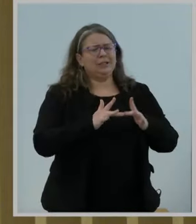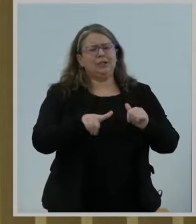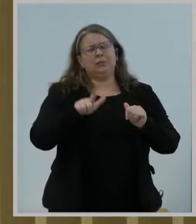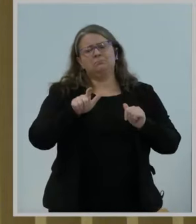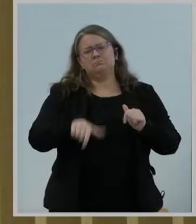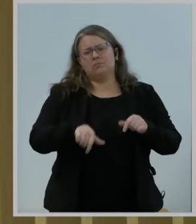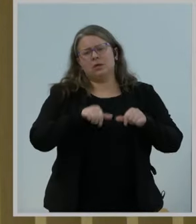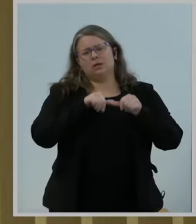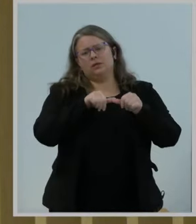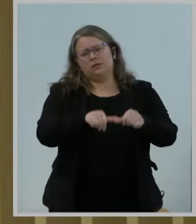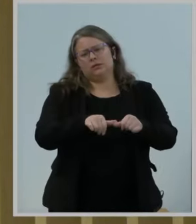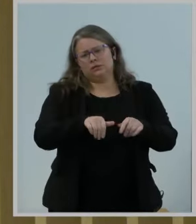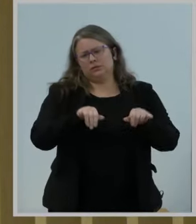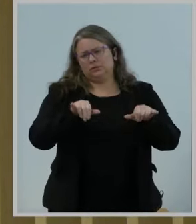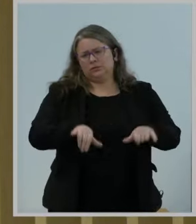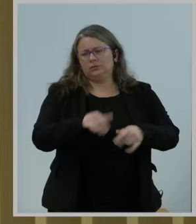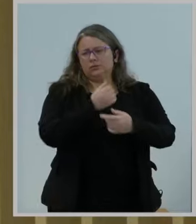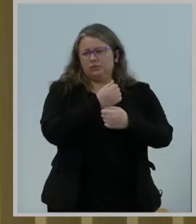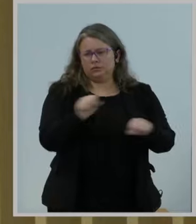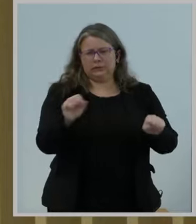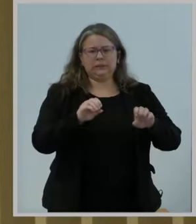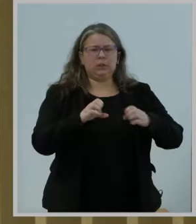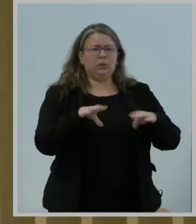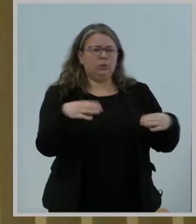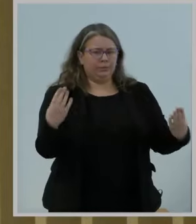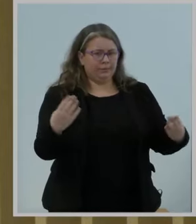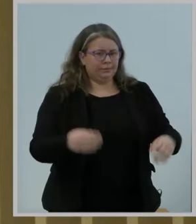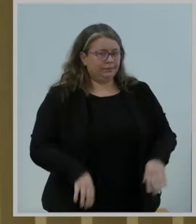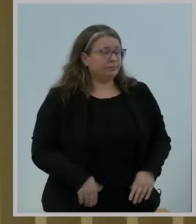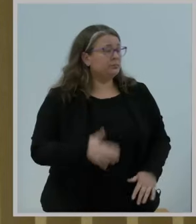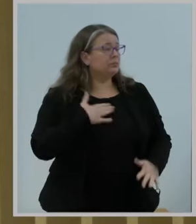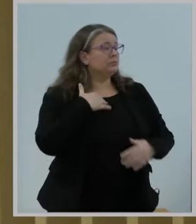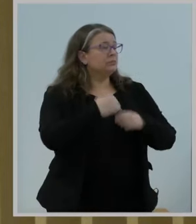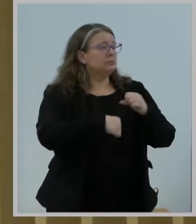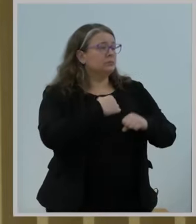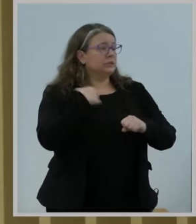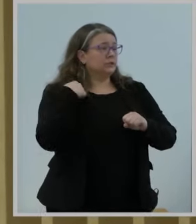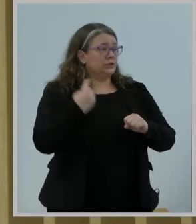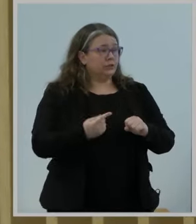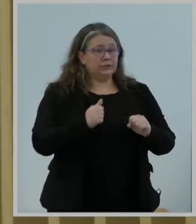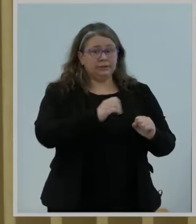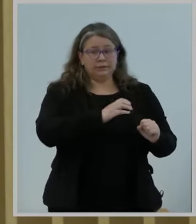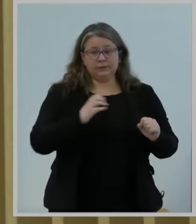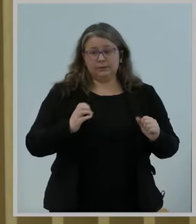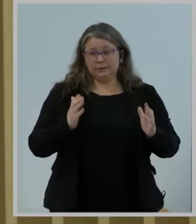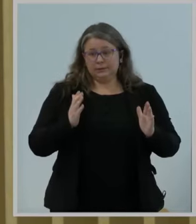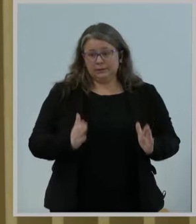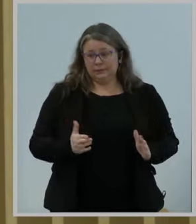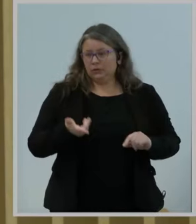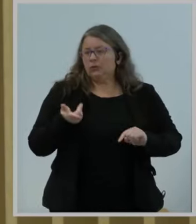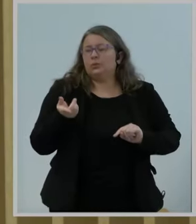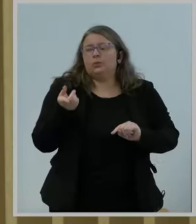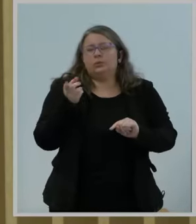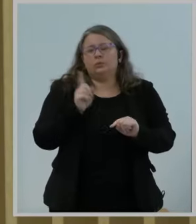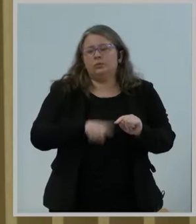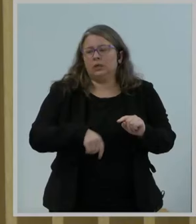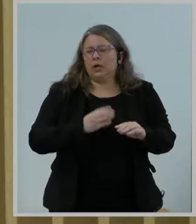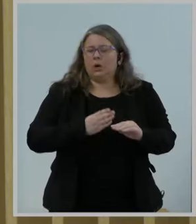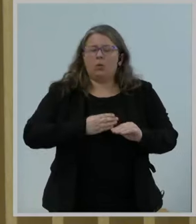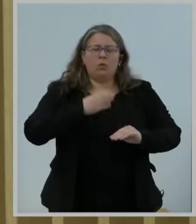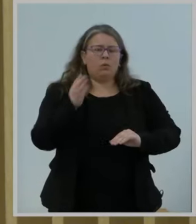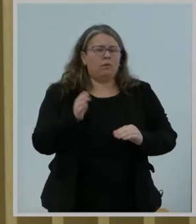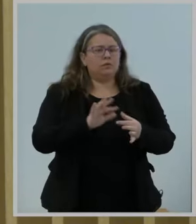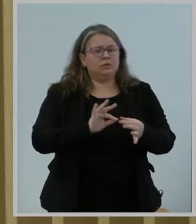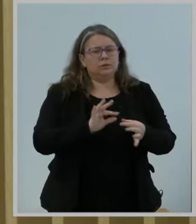open. In my years as a commissioner, I've learned that there is simply no way to overstate broadband's impact on the